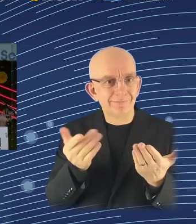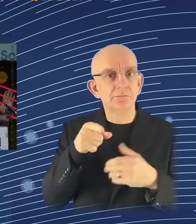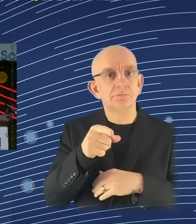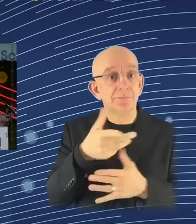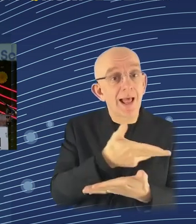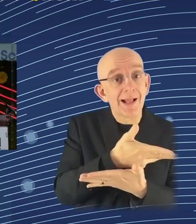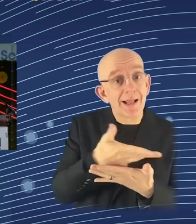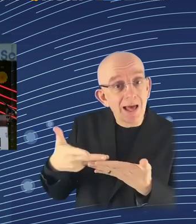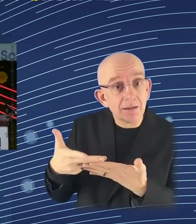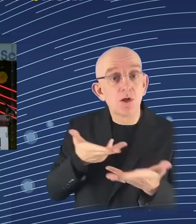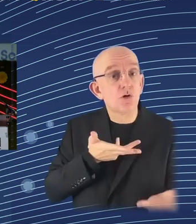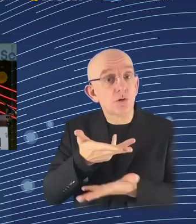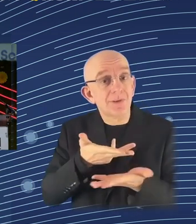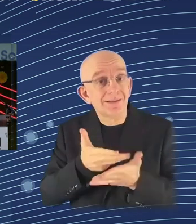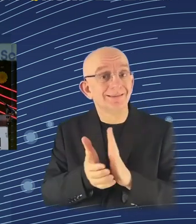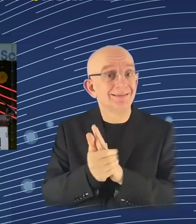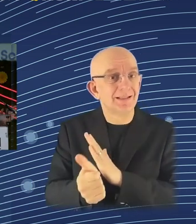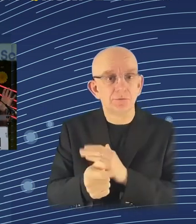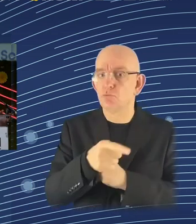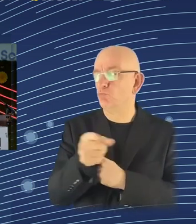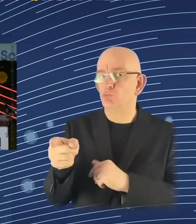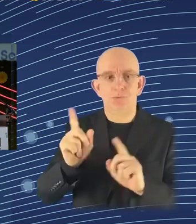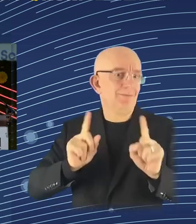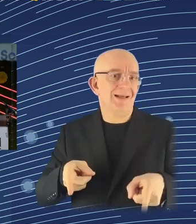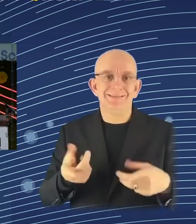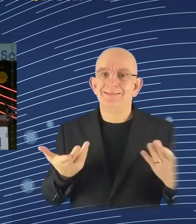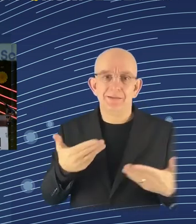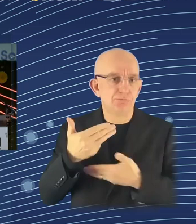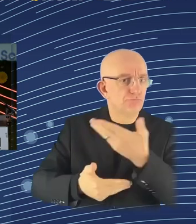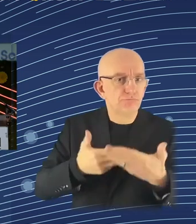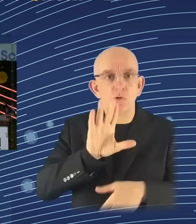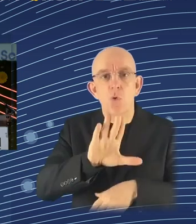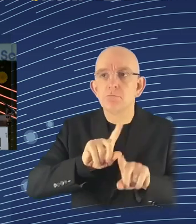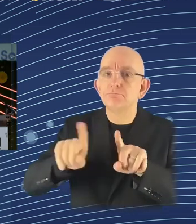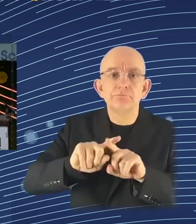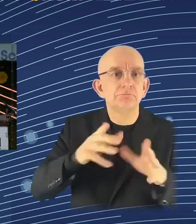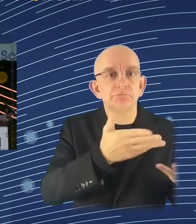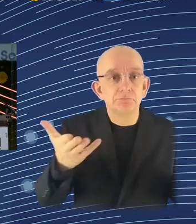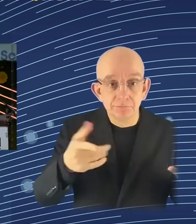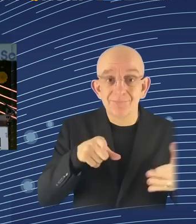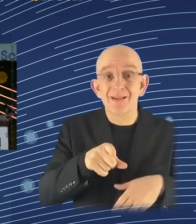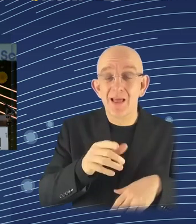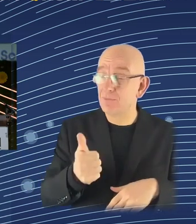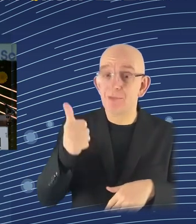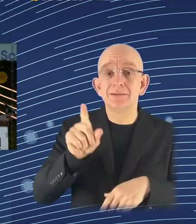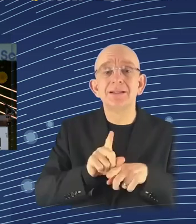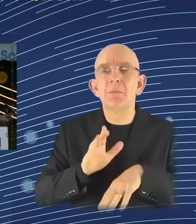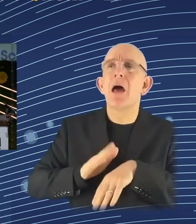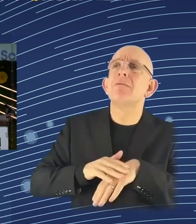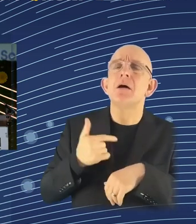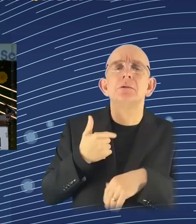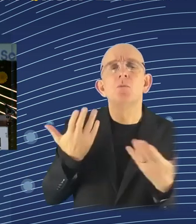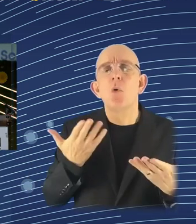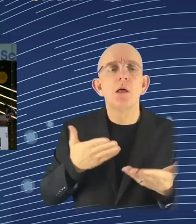That's the best advice you can give to anyone if you have children who are wondering what to specialize in.